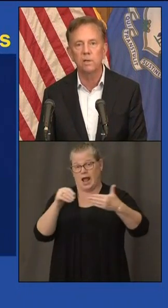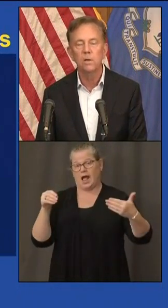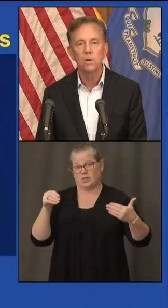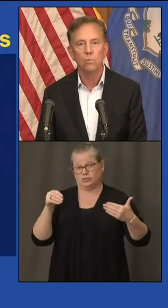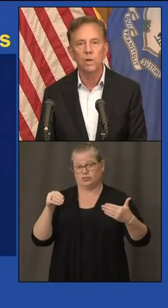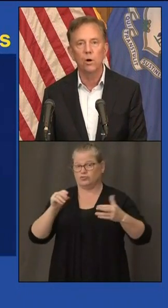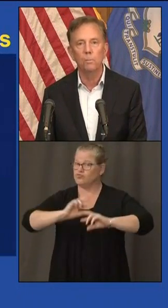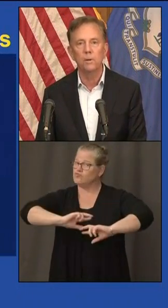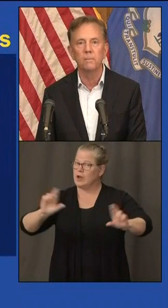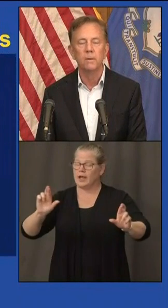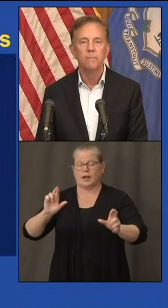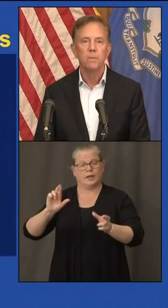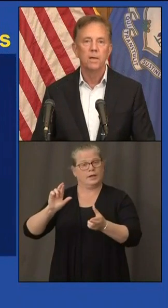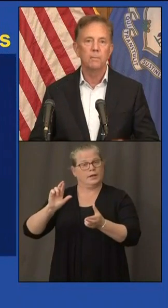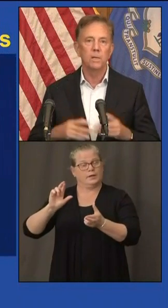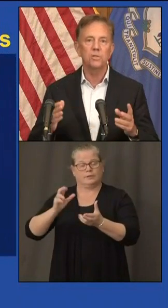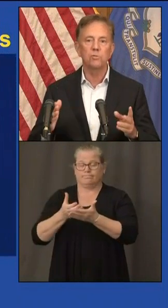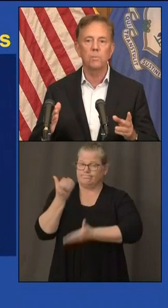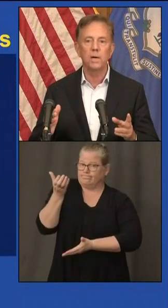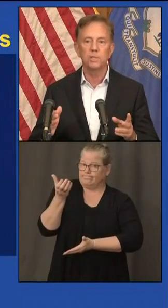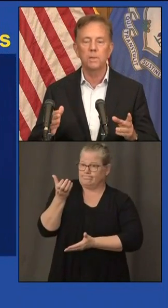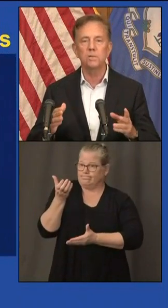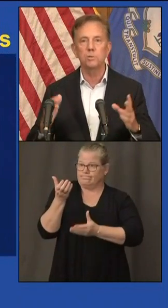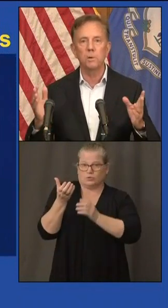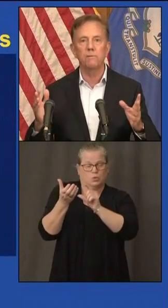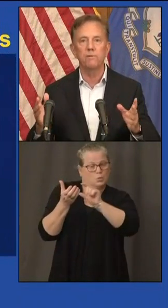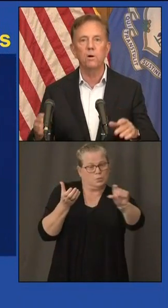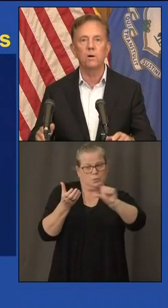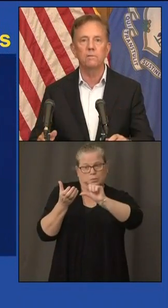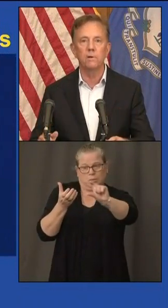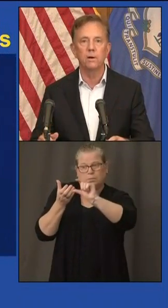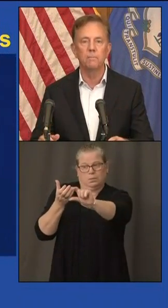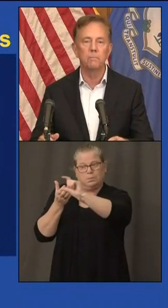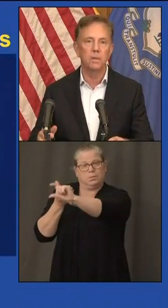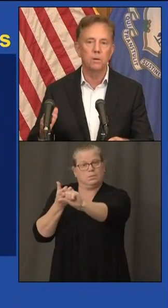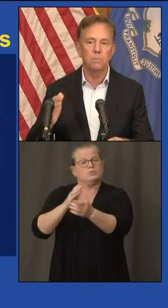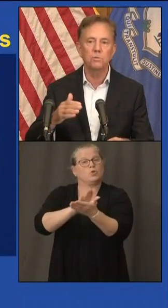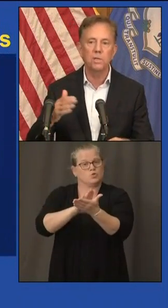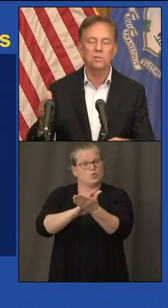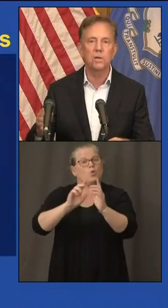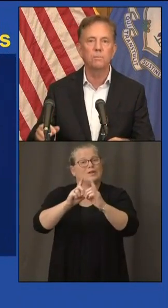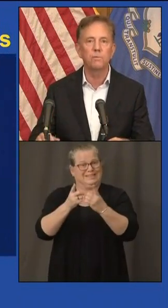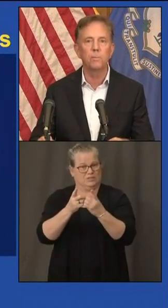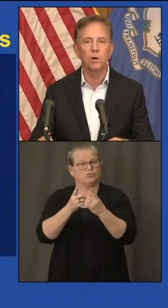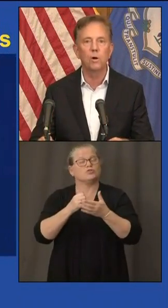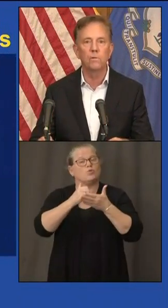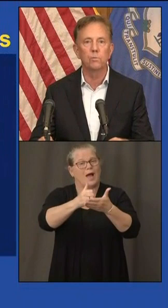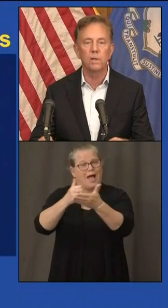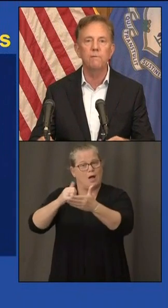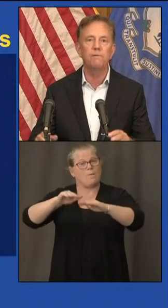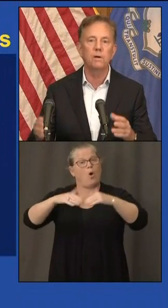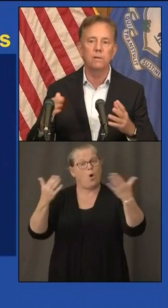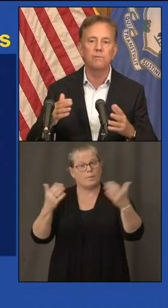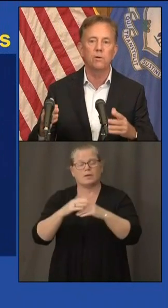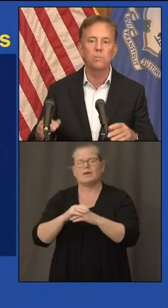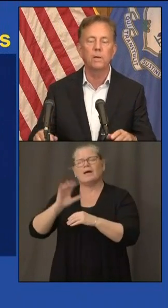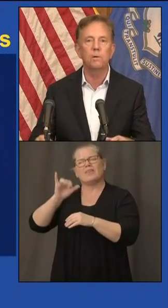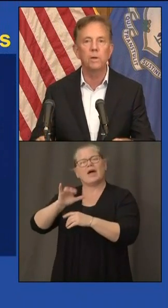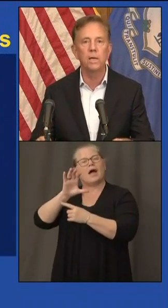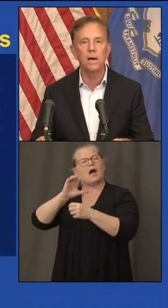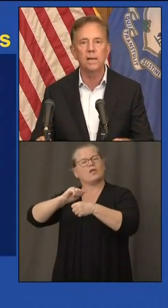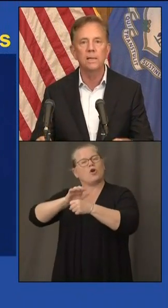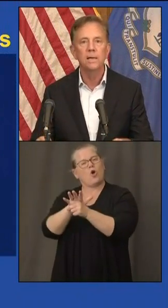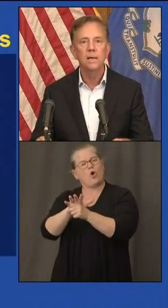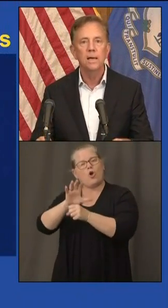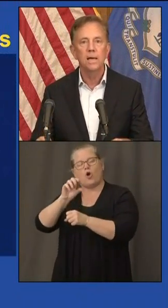safely reopen and melissa reminds me this is by far um you know most of this comes from our covid relief fund the federal